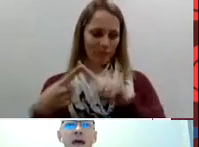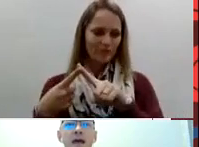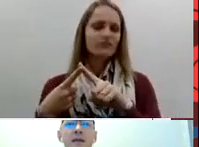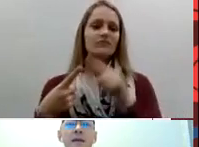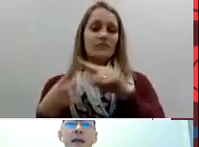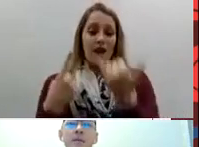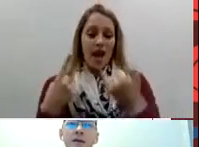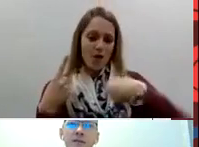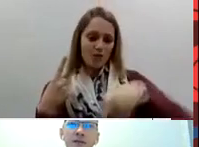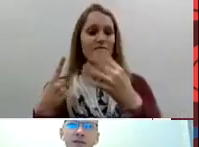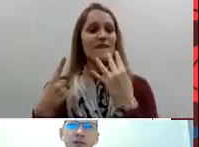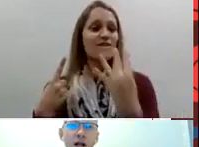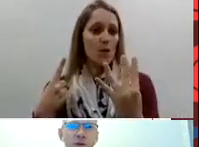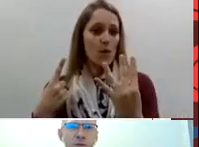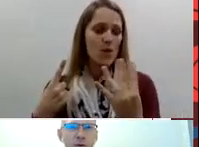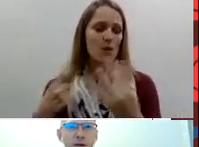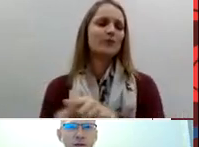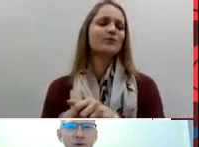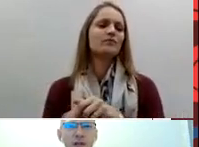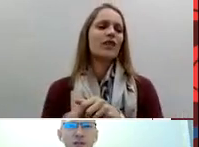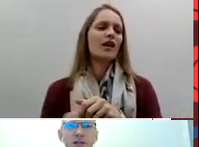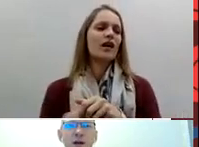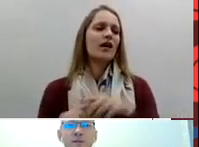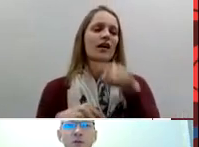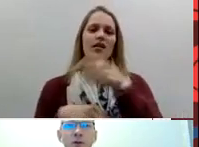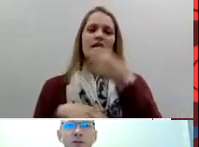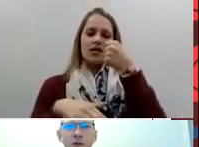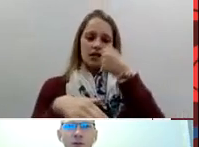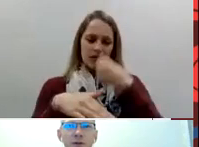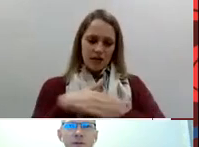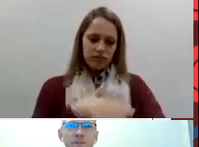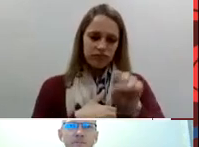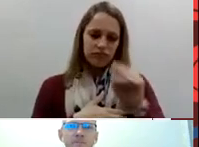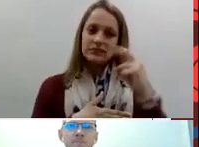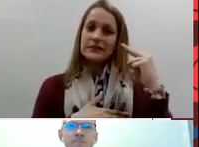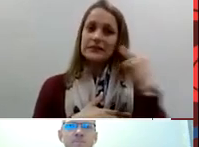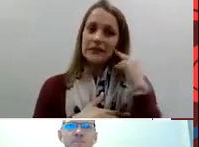and then my first child was born my daughter and she's now four years old